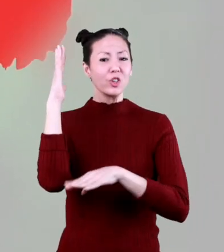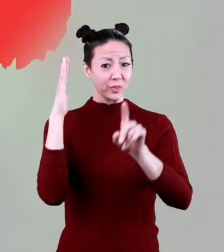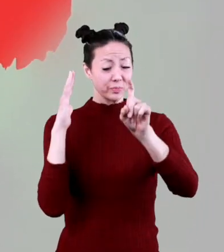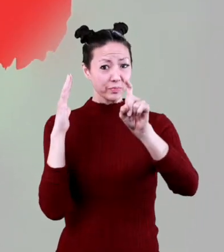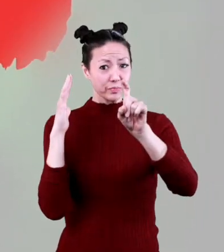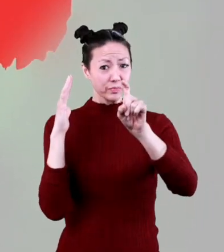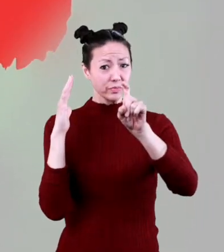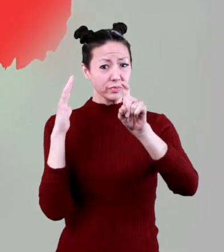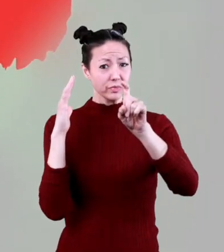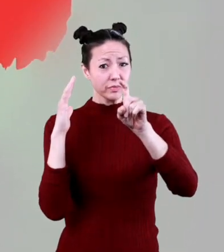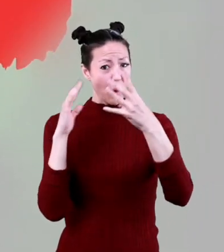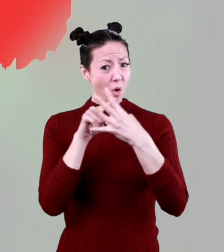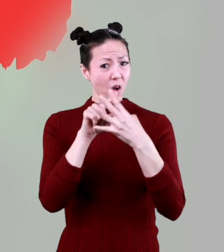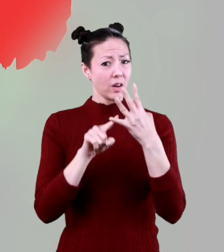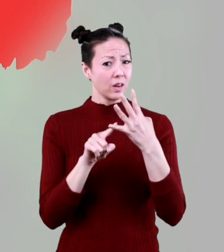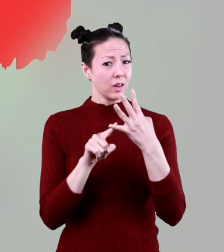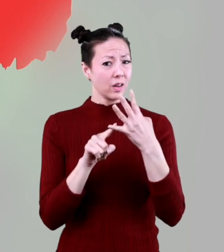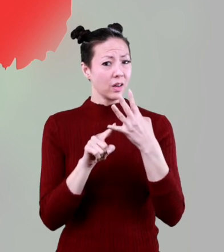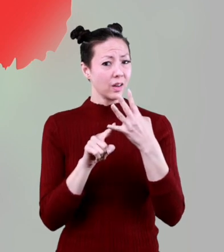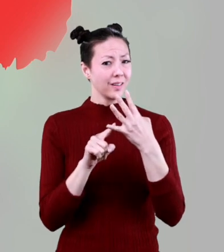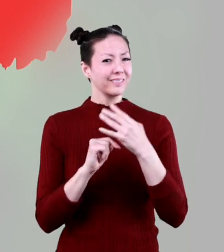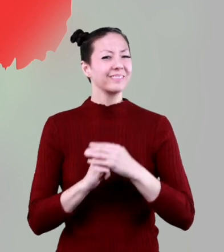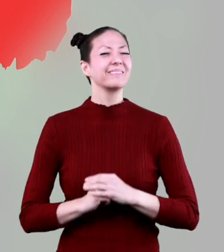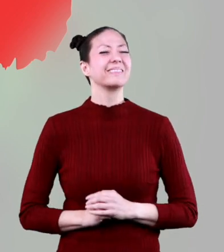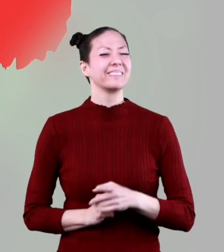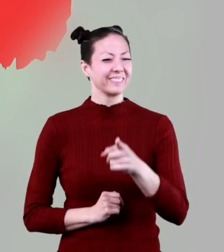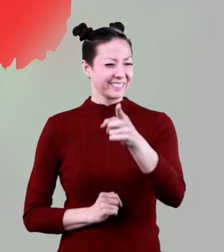has four different layers.